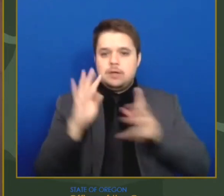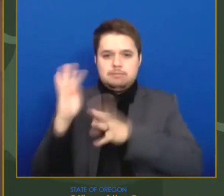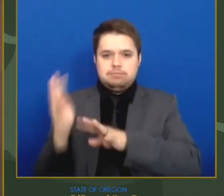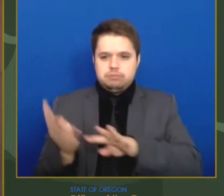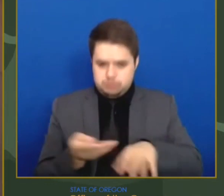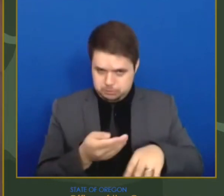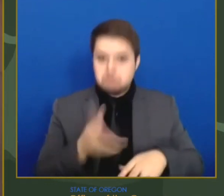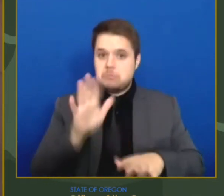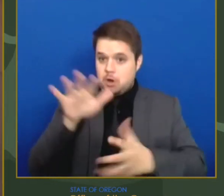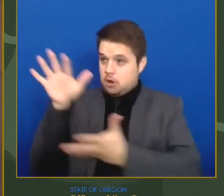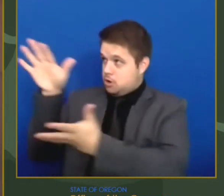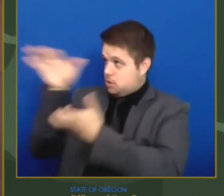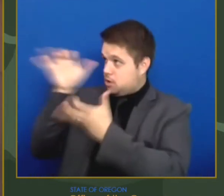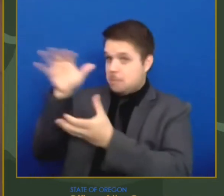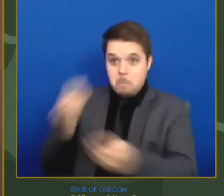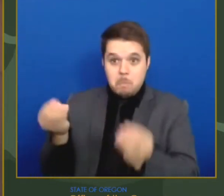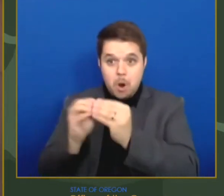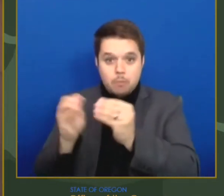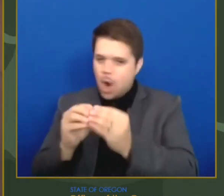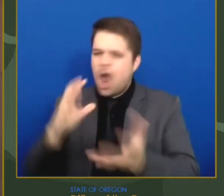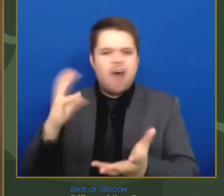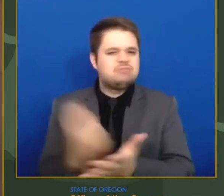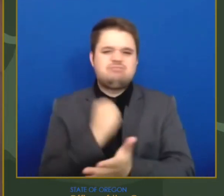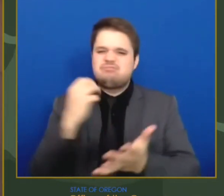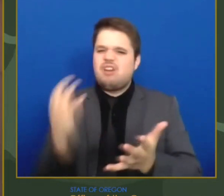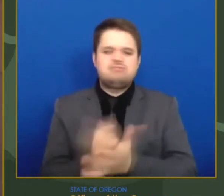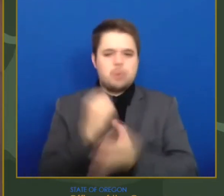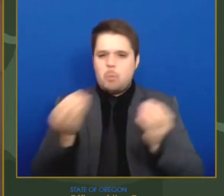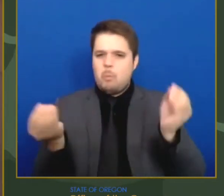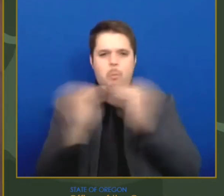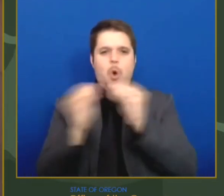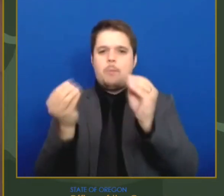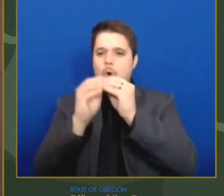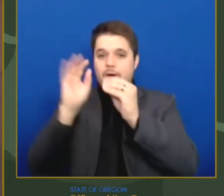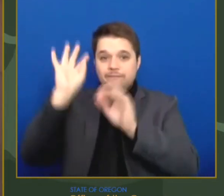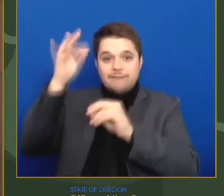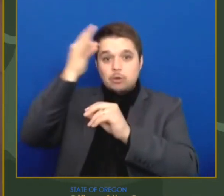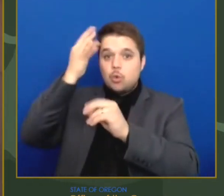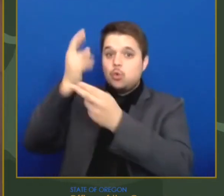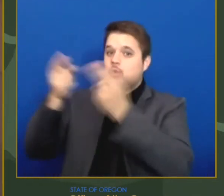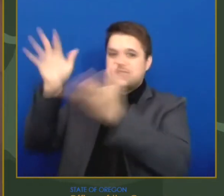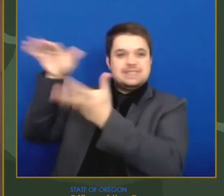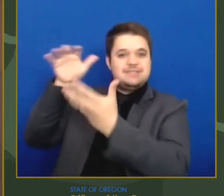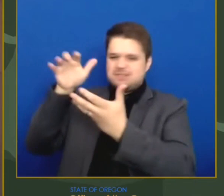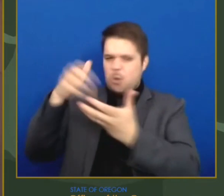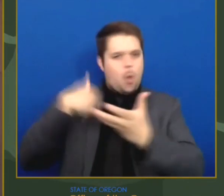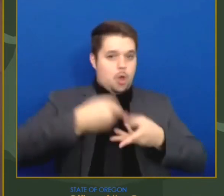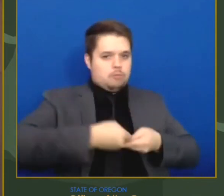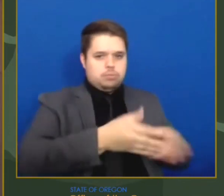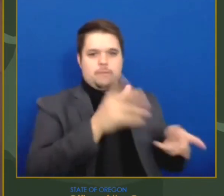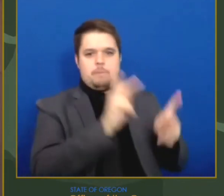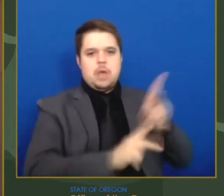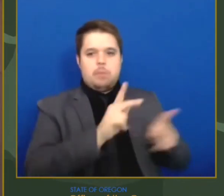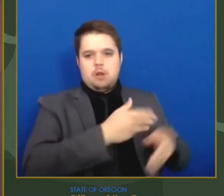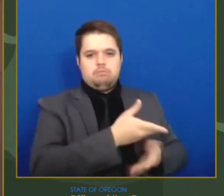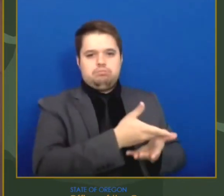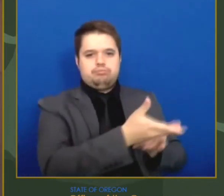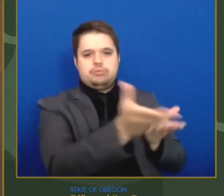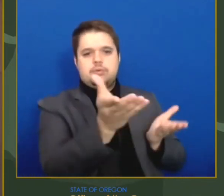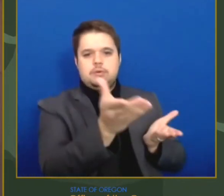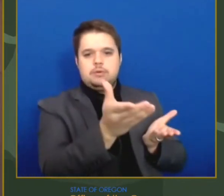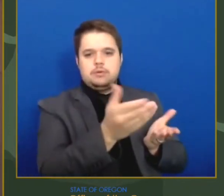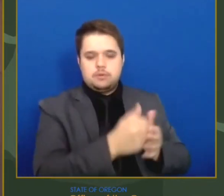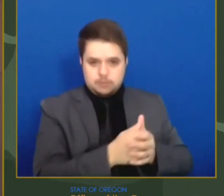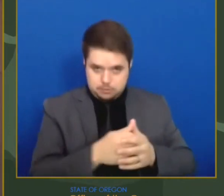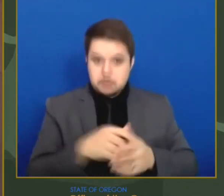to match the President's timeline for universal eligibility. Director Allen will address Oregon's